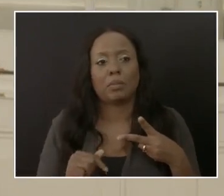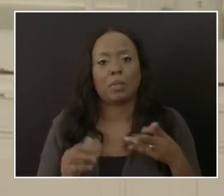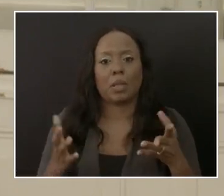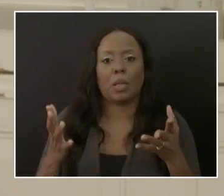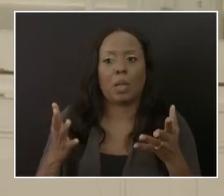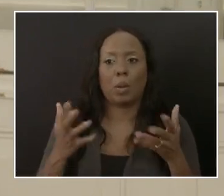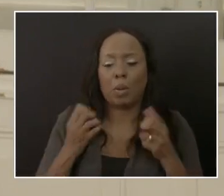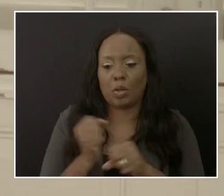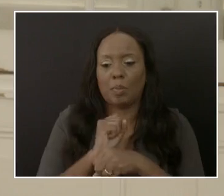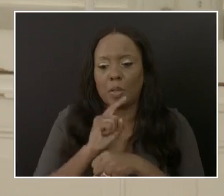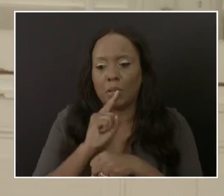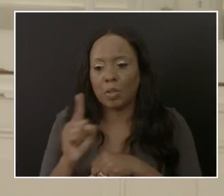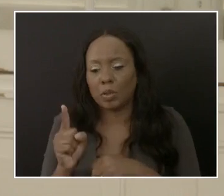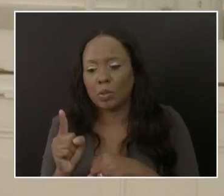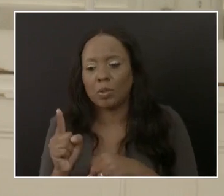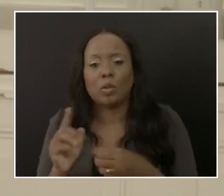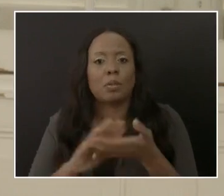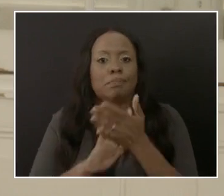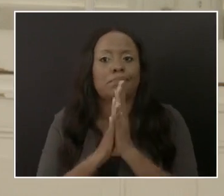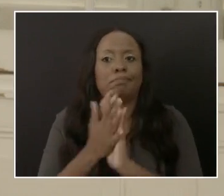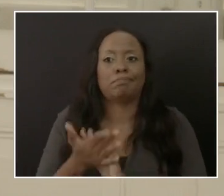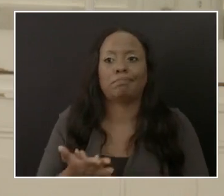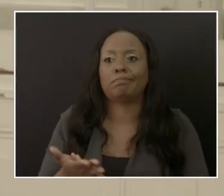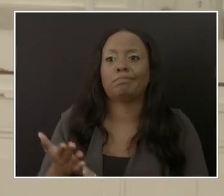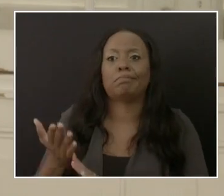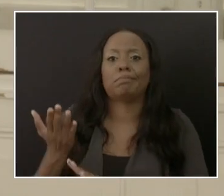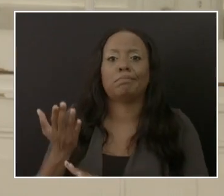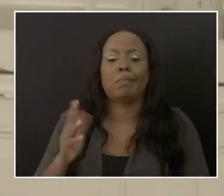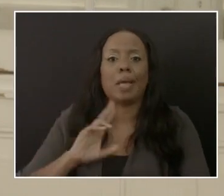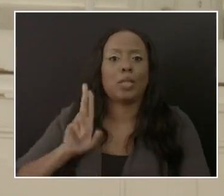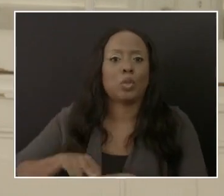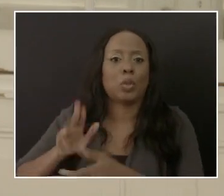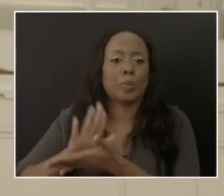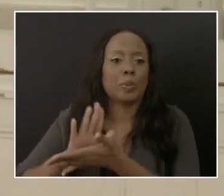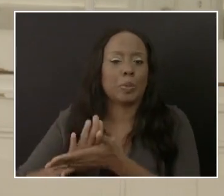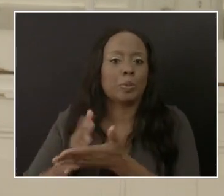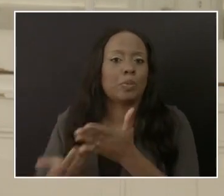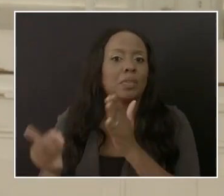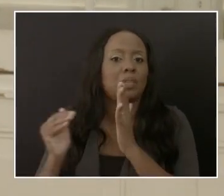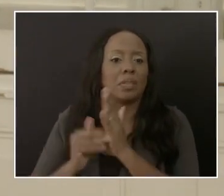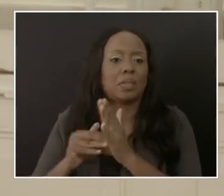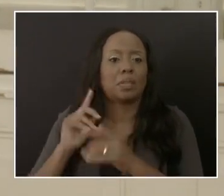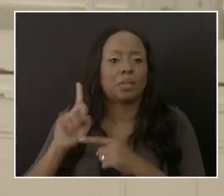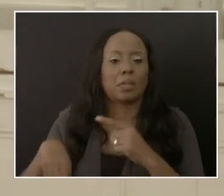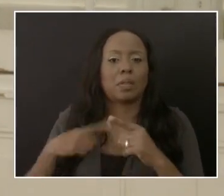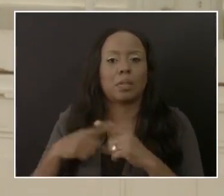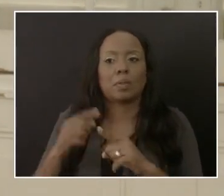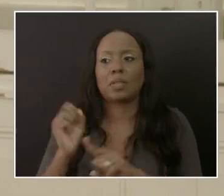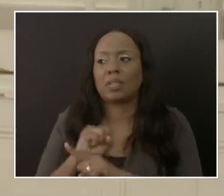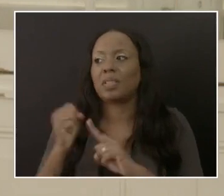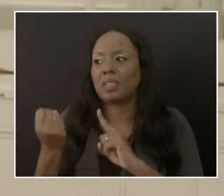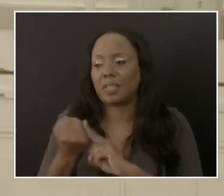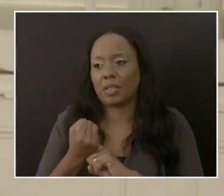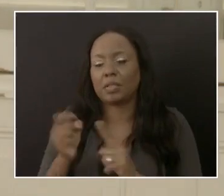that those schools are returned to the Ministry of Education once the situation permits.